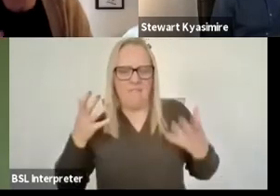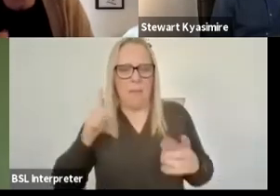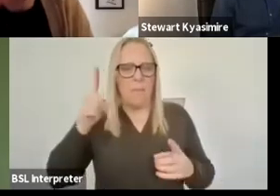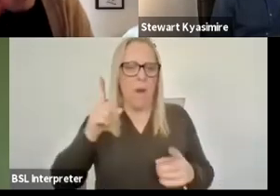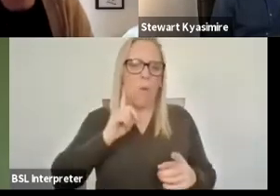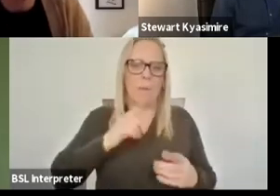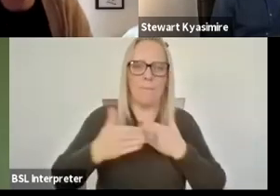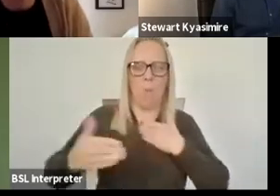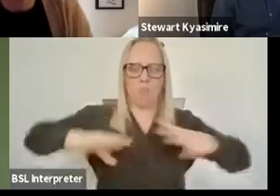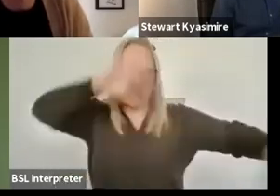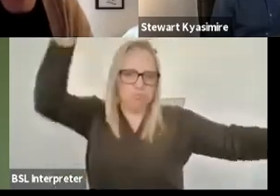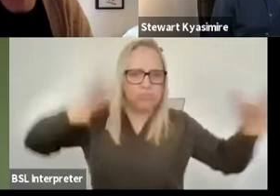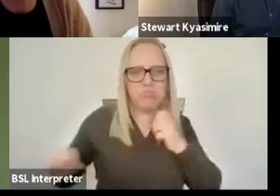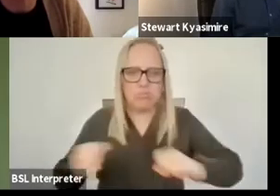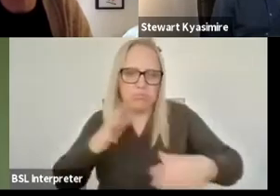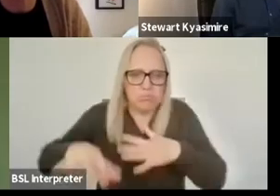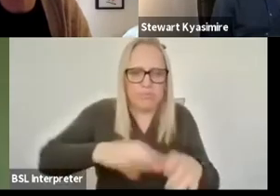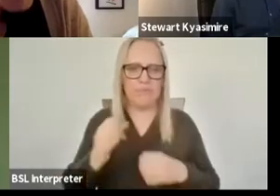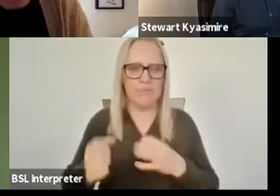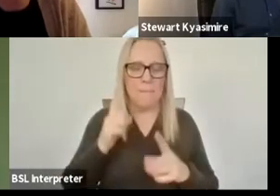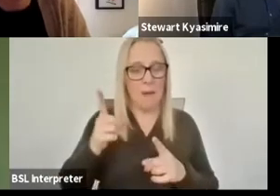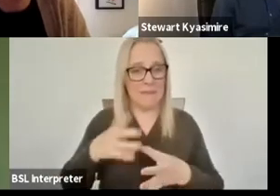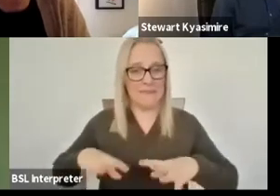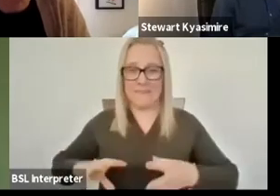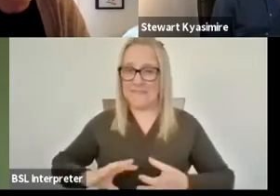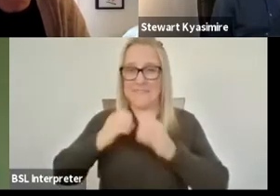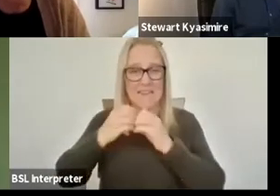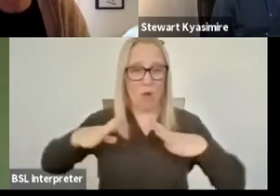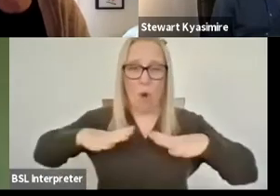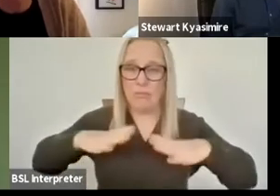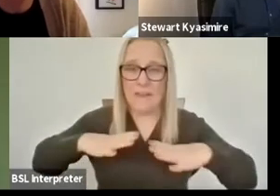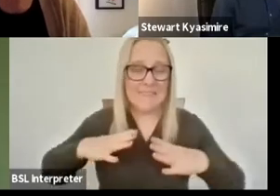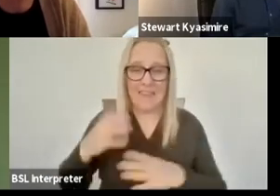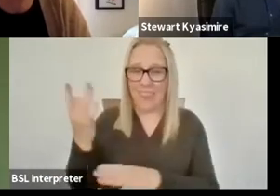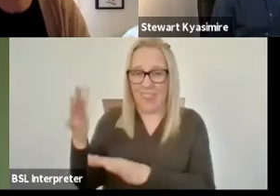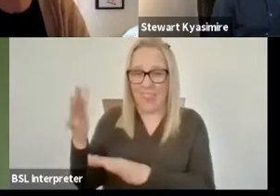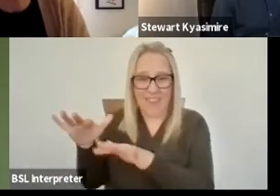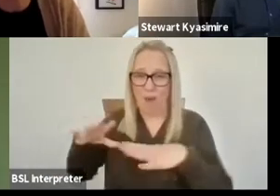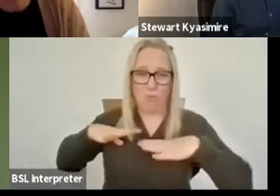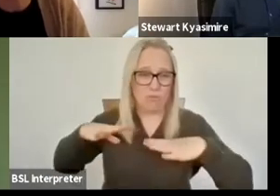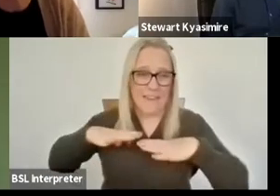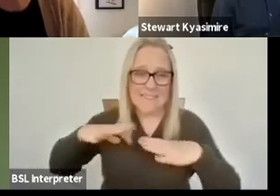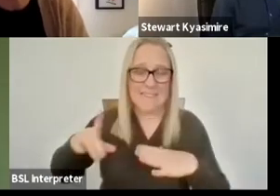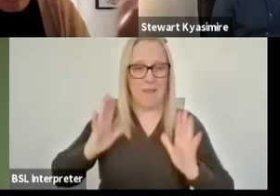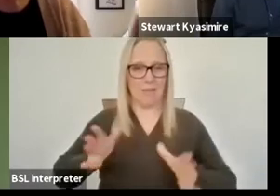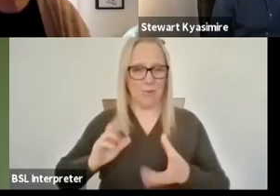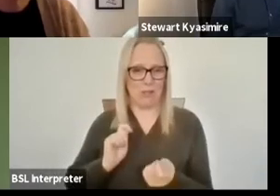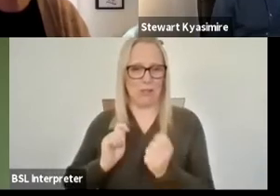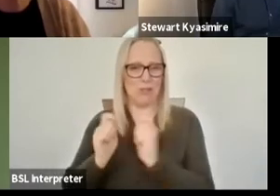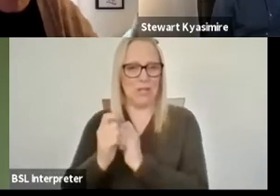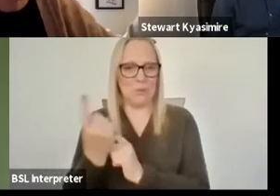though that they're designed and they come to a marketplace the marketplace discussion is a really complex one and i have no answers